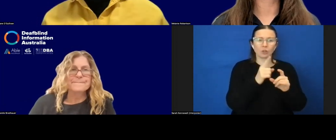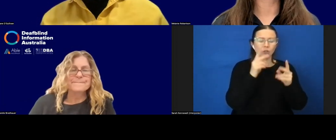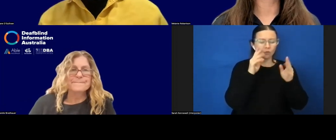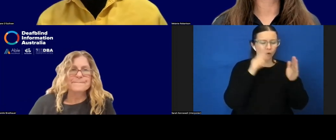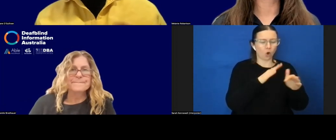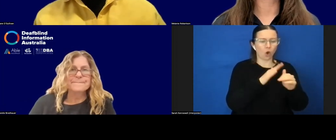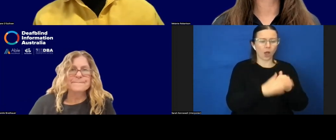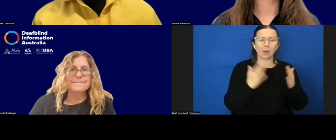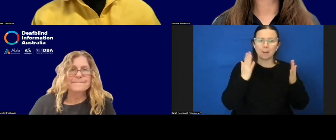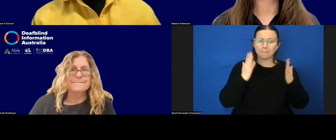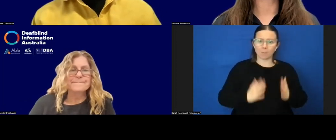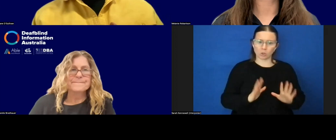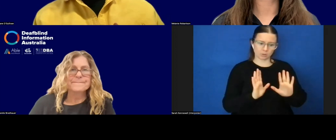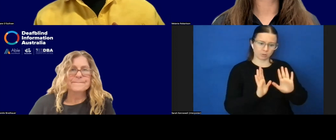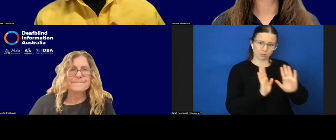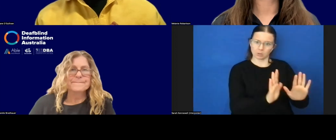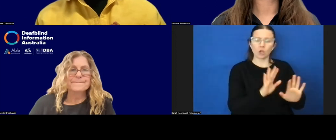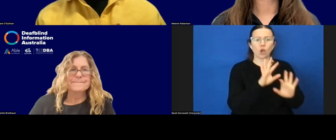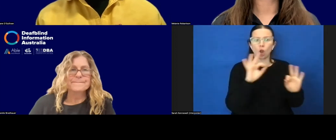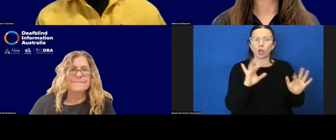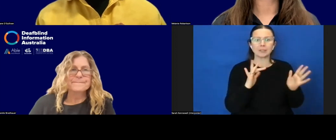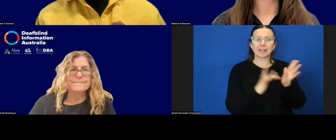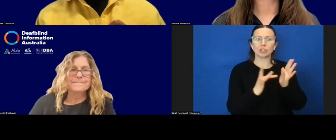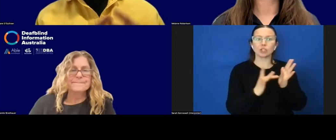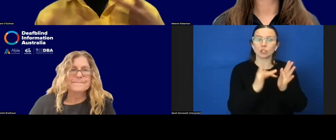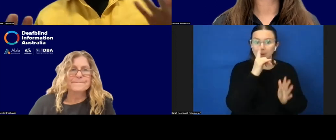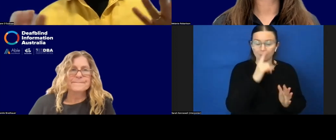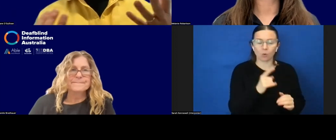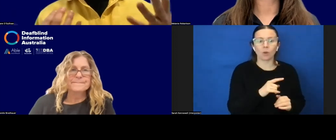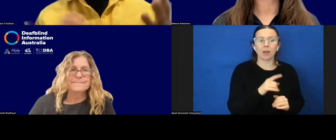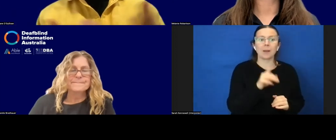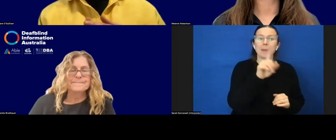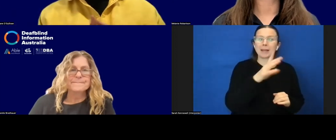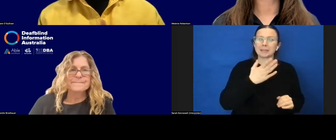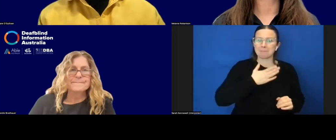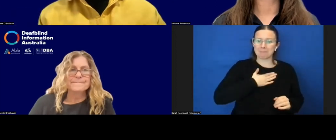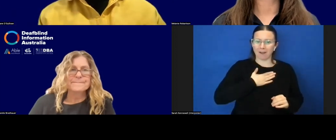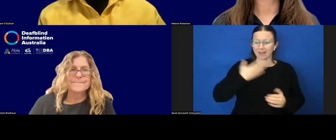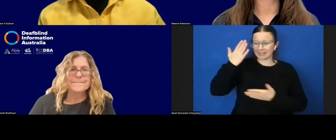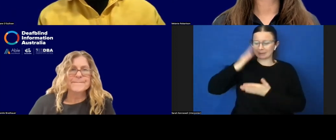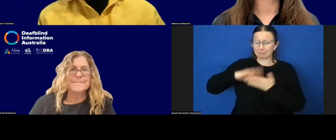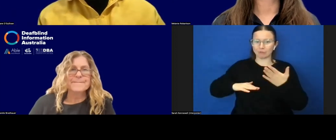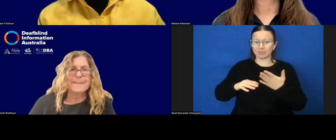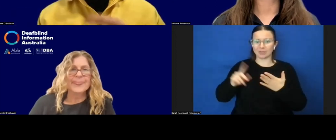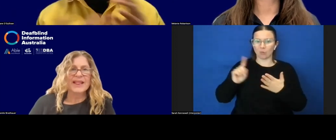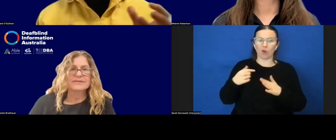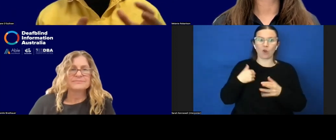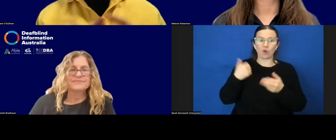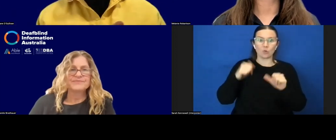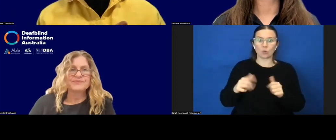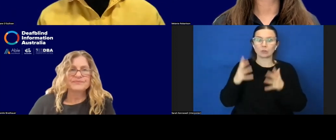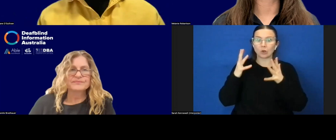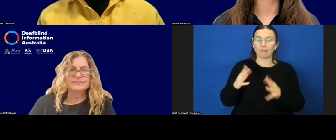touching people. And I had come from a place of using a lot of communication, a lot of haptic